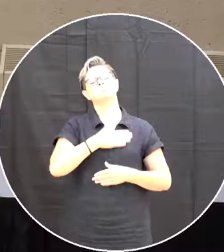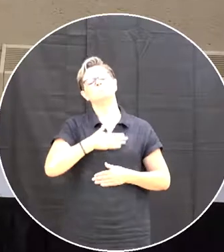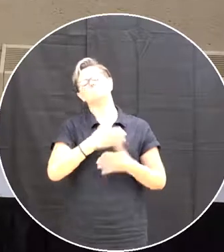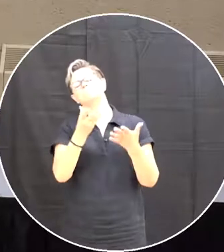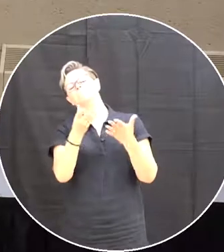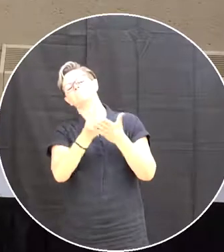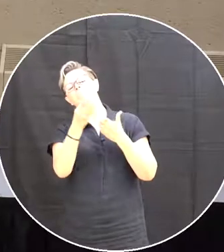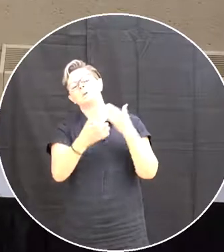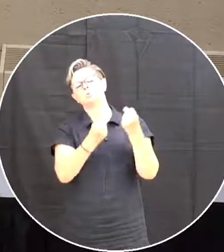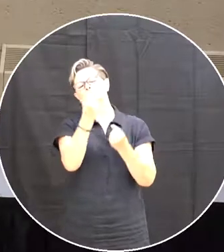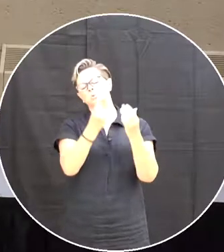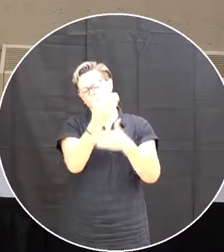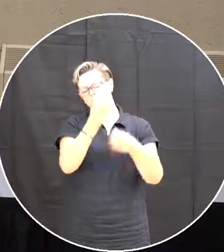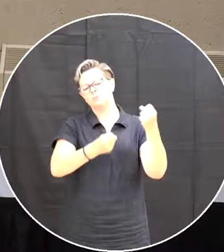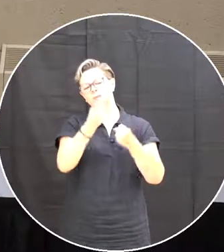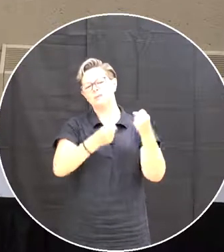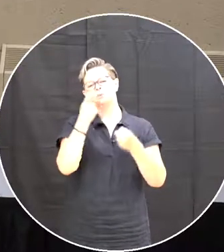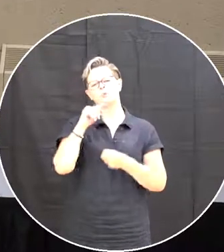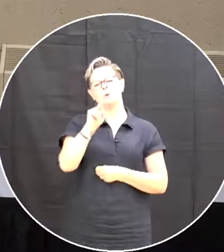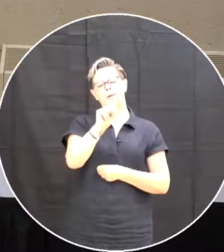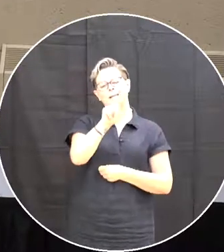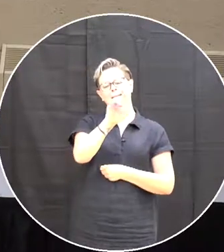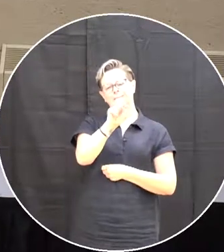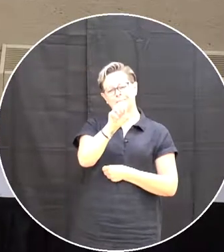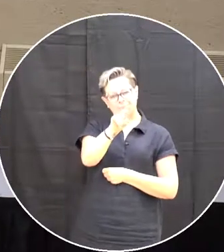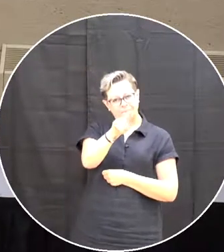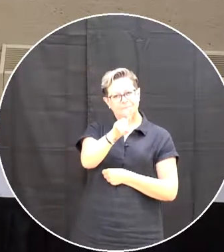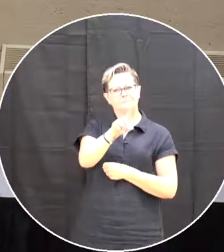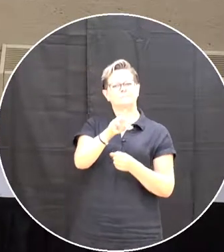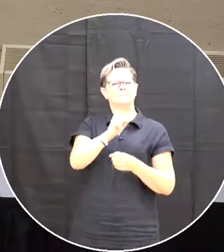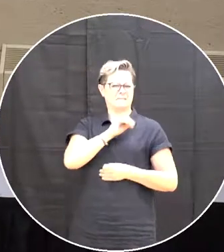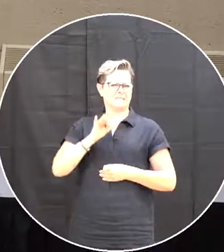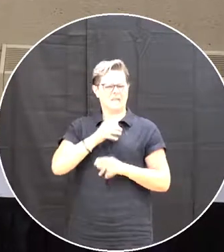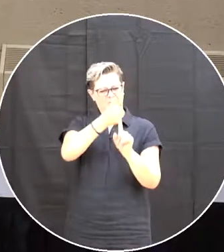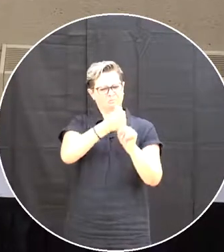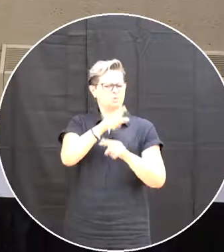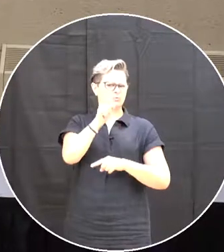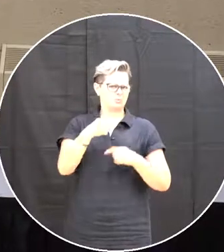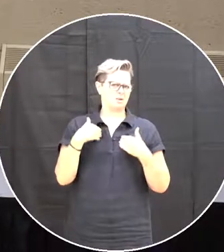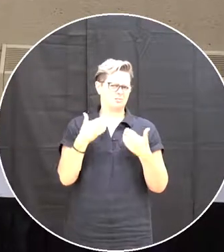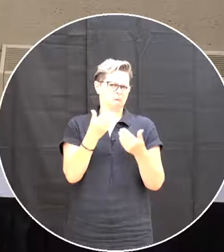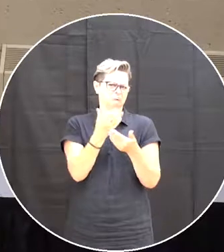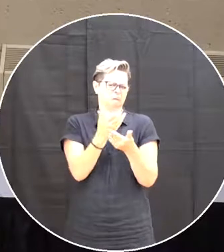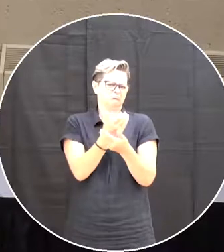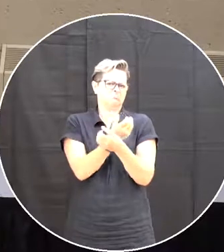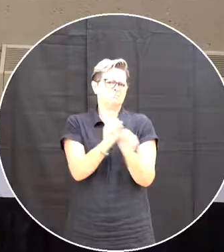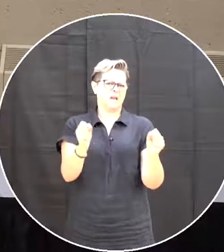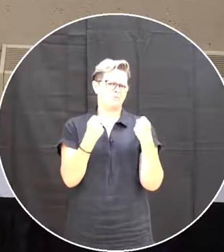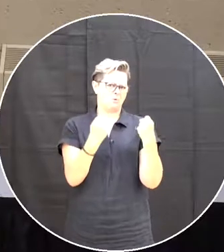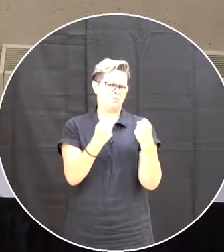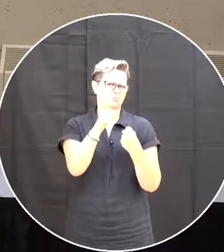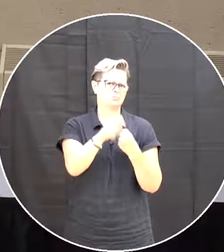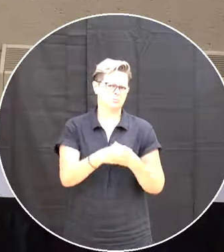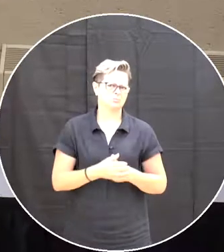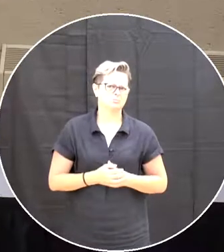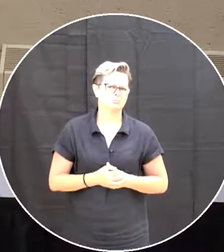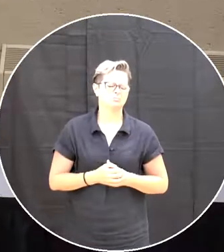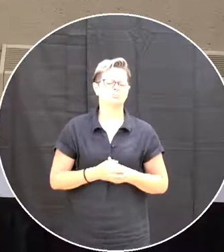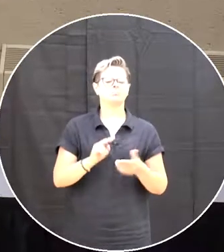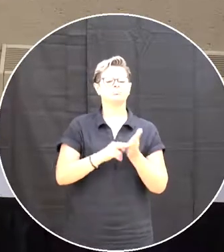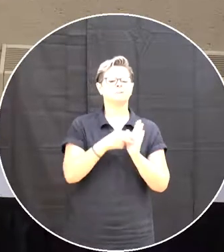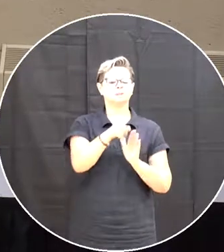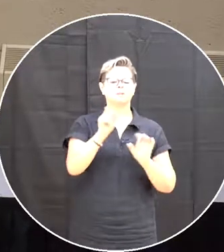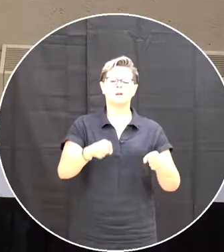vehicles for the province To make sure that the staff have something safe to drive in And making sure that they get they have the ability to do their jobs